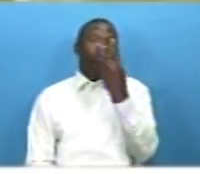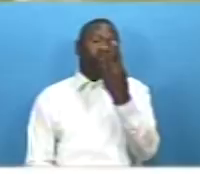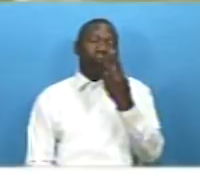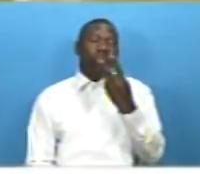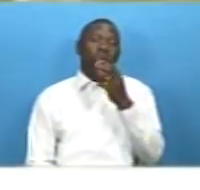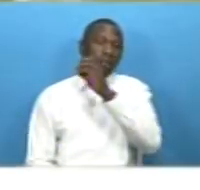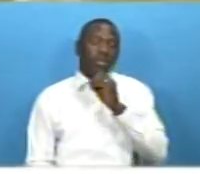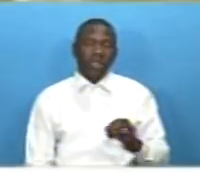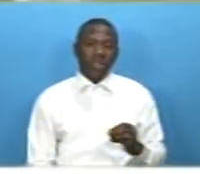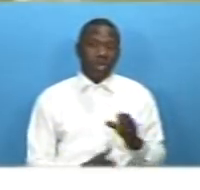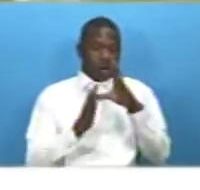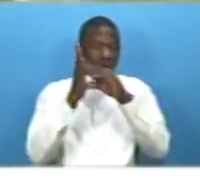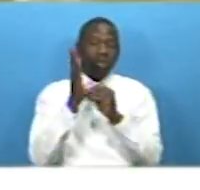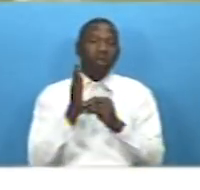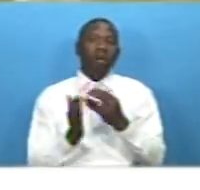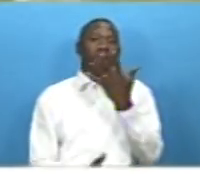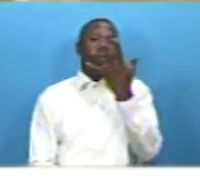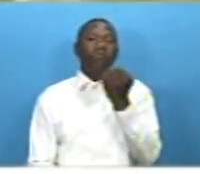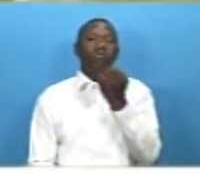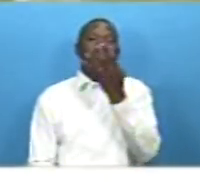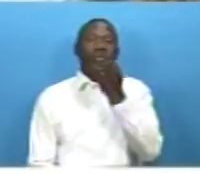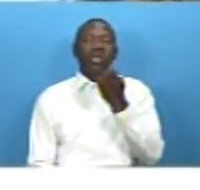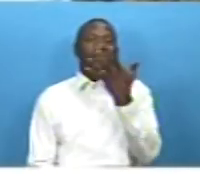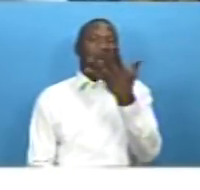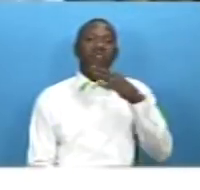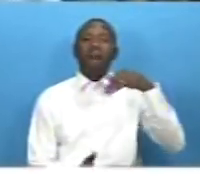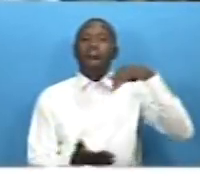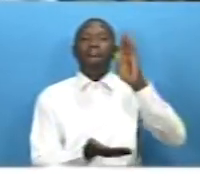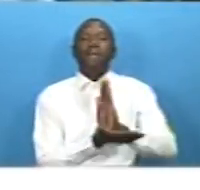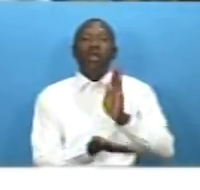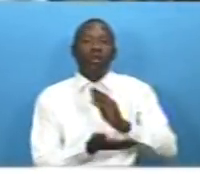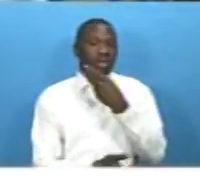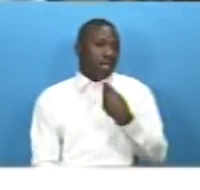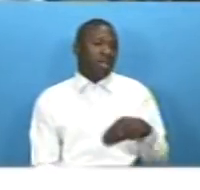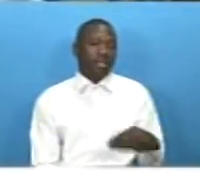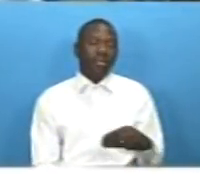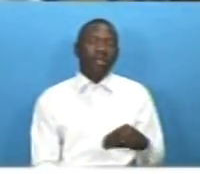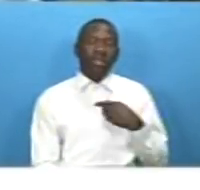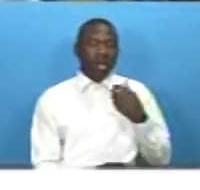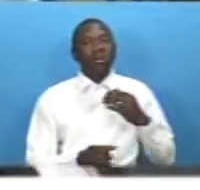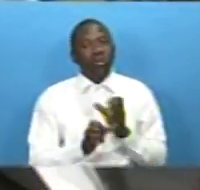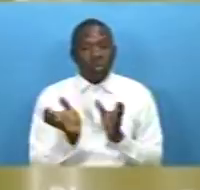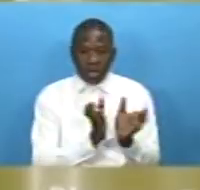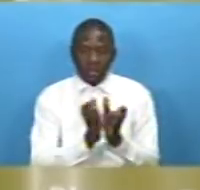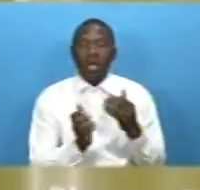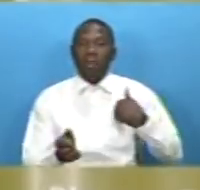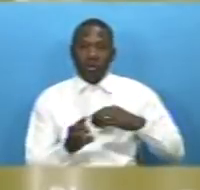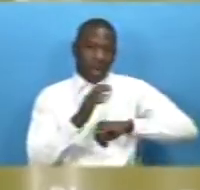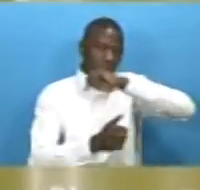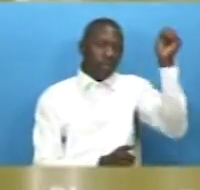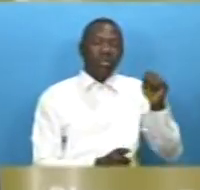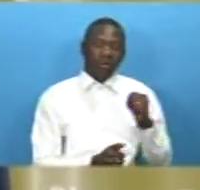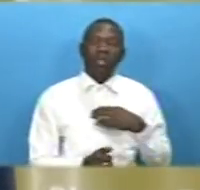dollars they also reiterated government's commitment to working closely with the diaspora to exploit new opportunities and address challenges to national